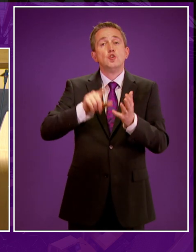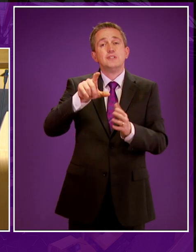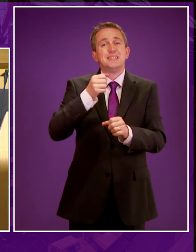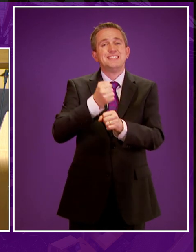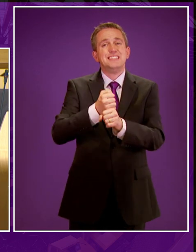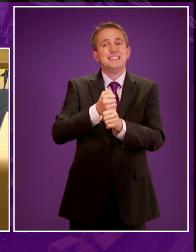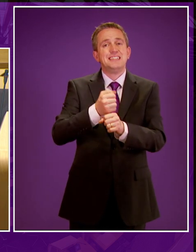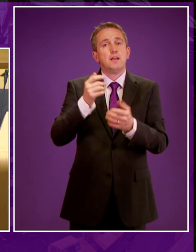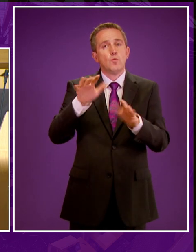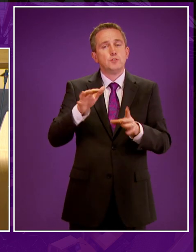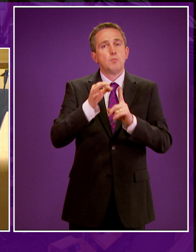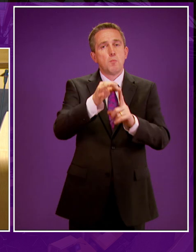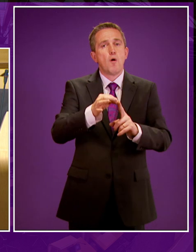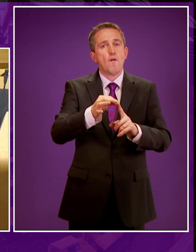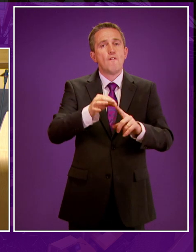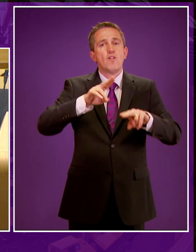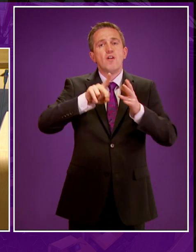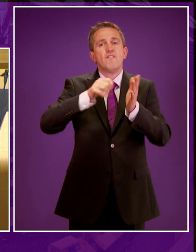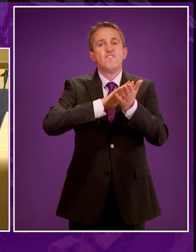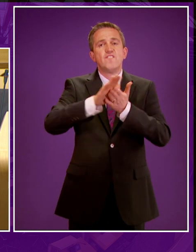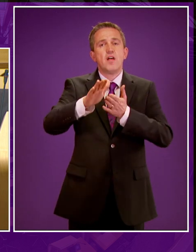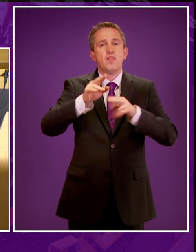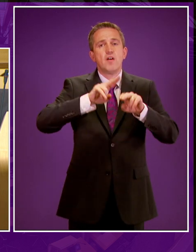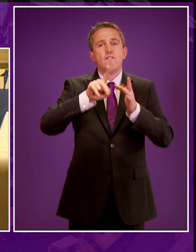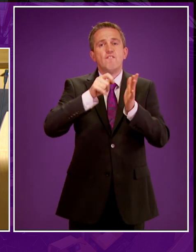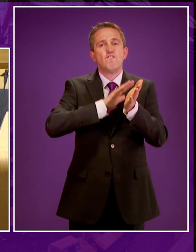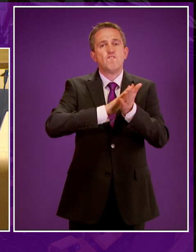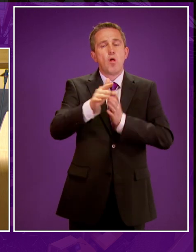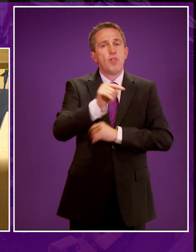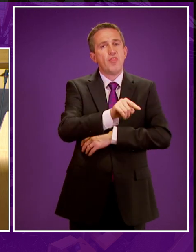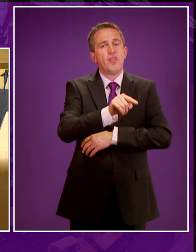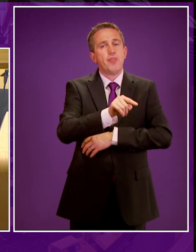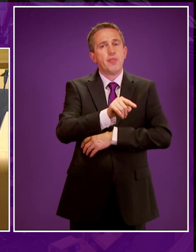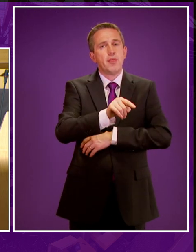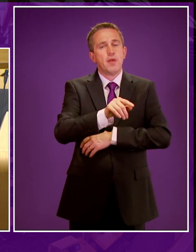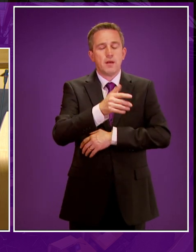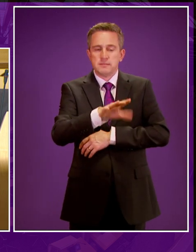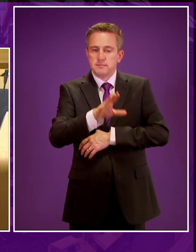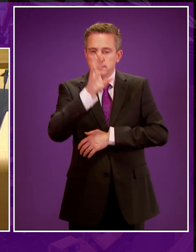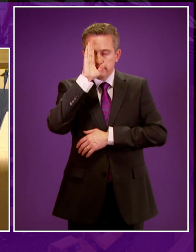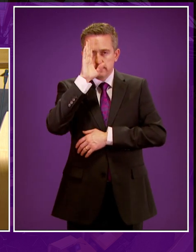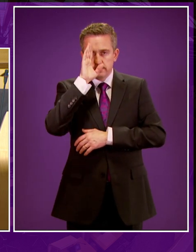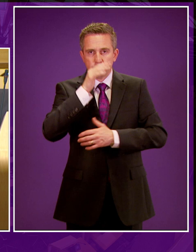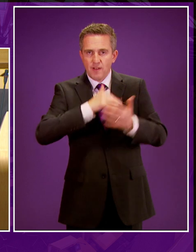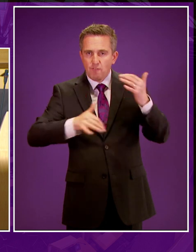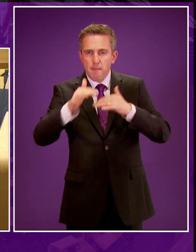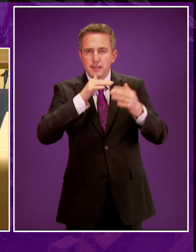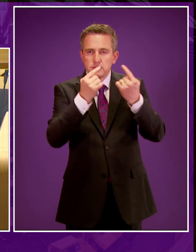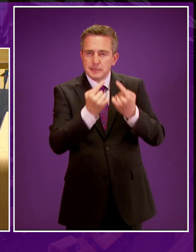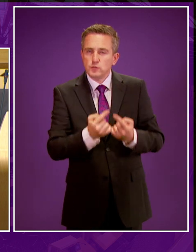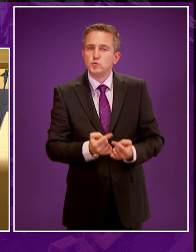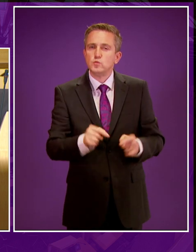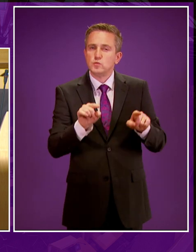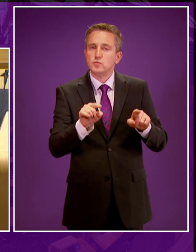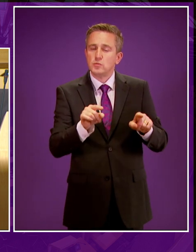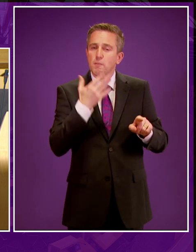proposed for the 1st of 4th, a busy stretch of water, with commercial as well as increasing the environmental protections operating, and I urged the